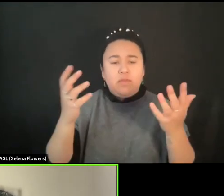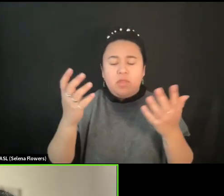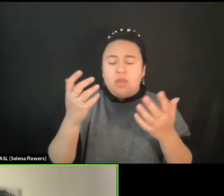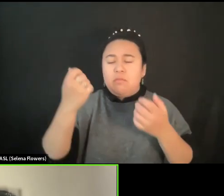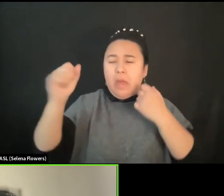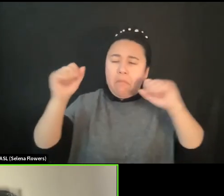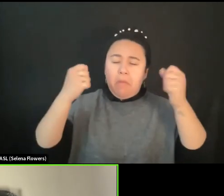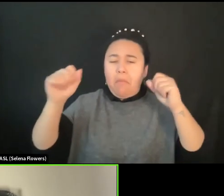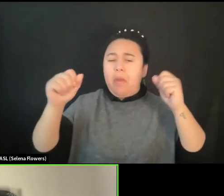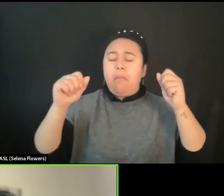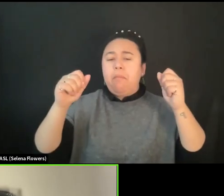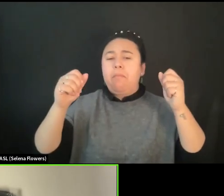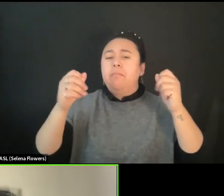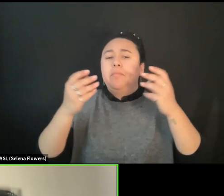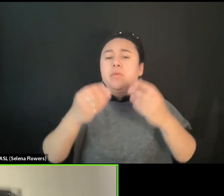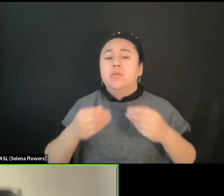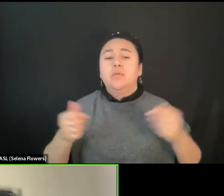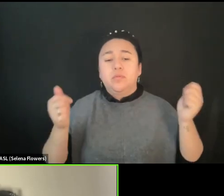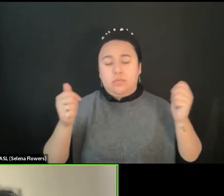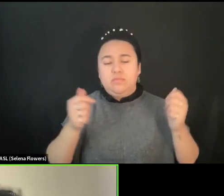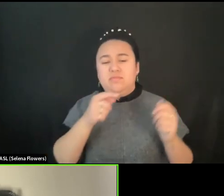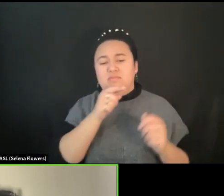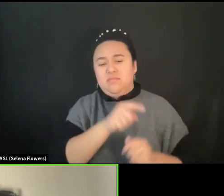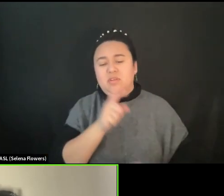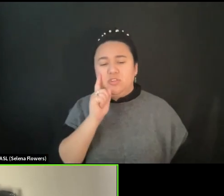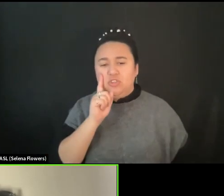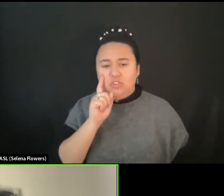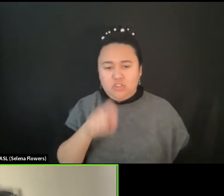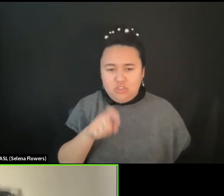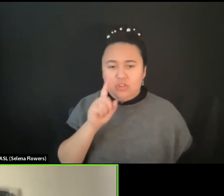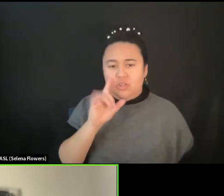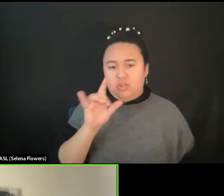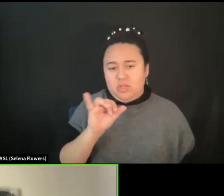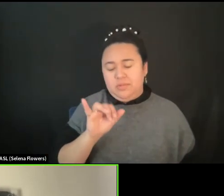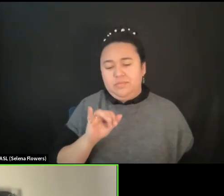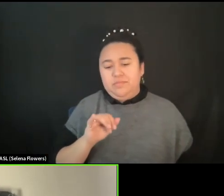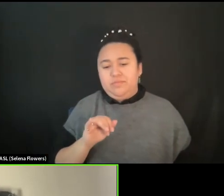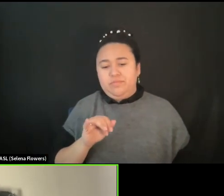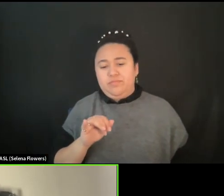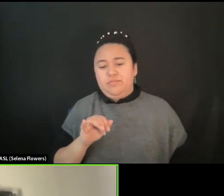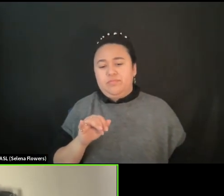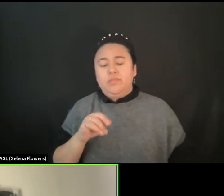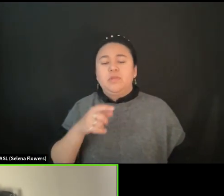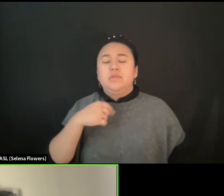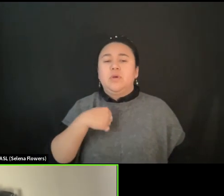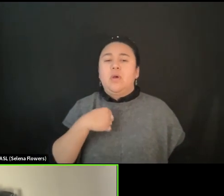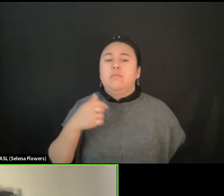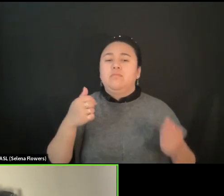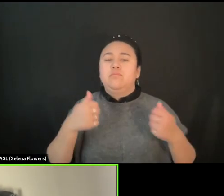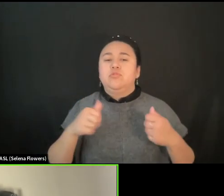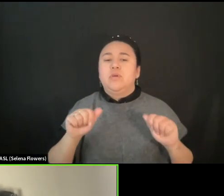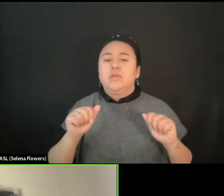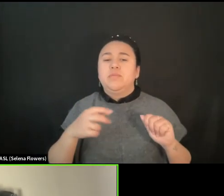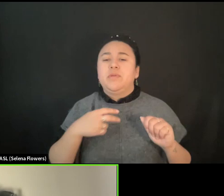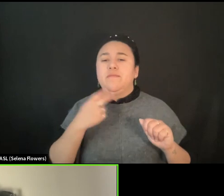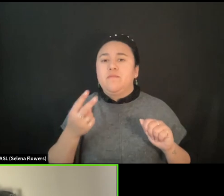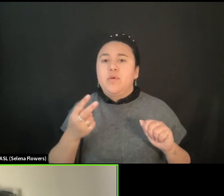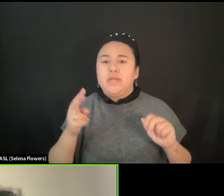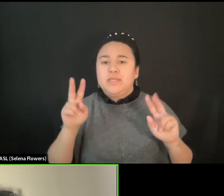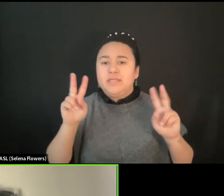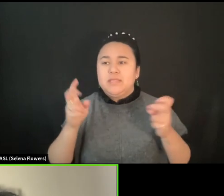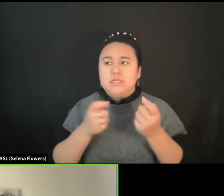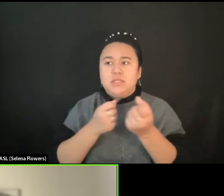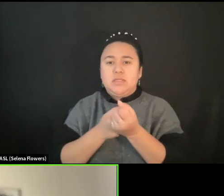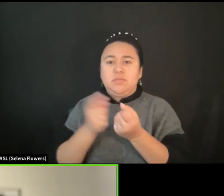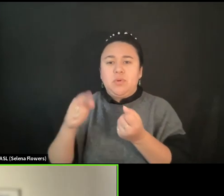one answer to this question, trying to be the voice of theater makers inside, from my side, would be that